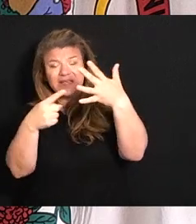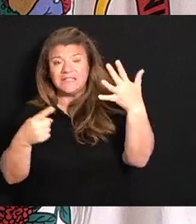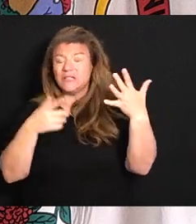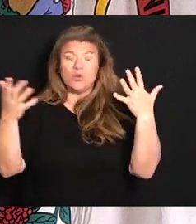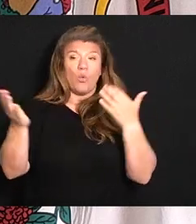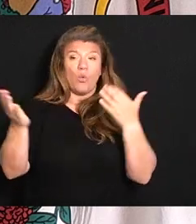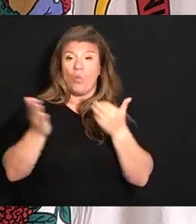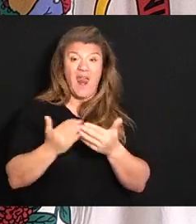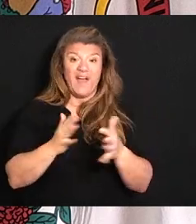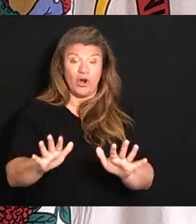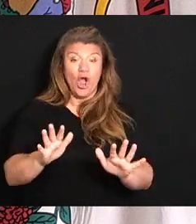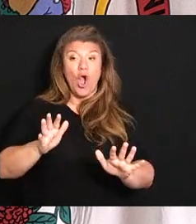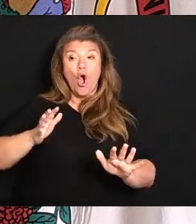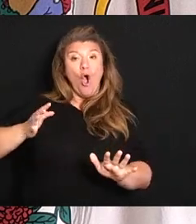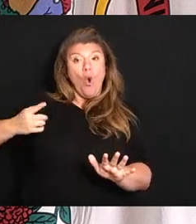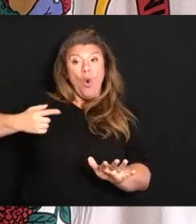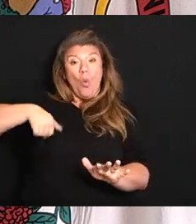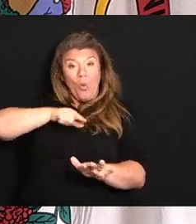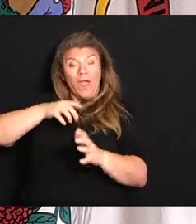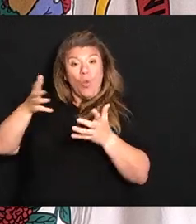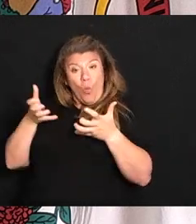We all want to do something.